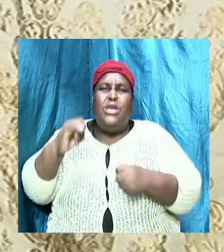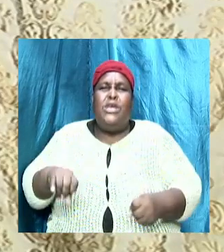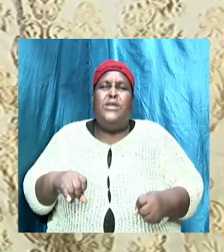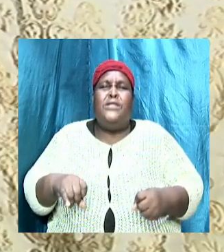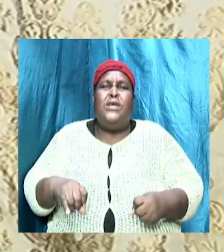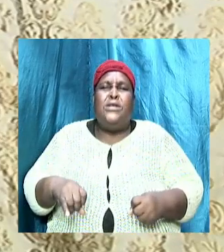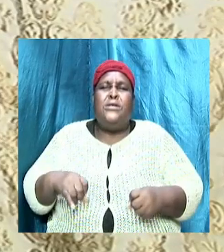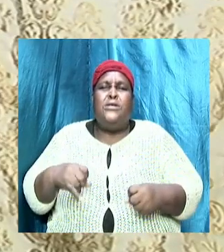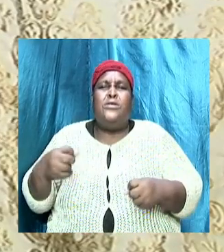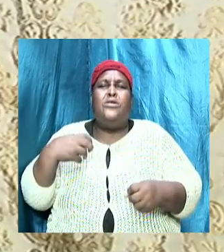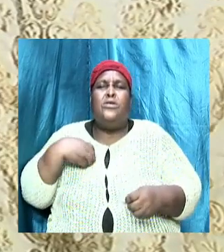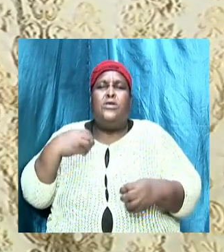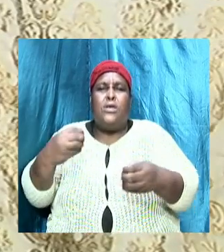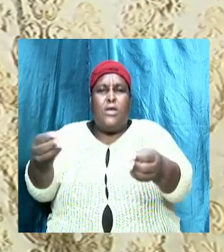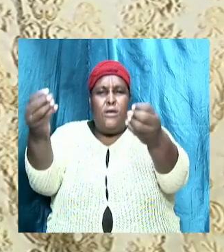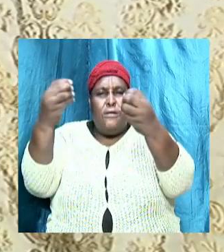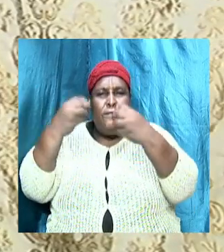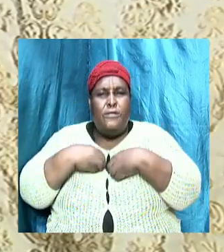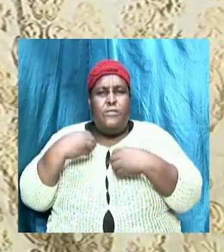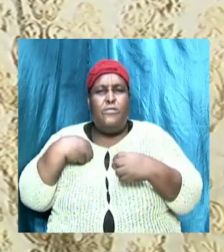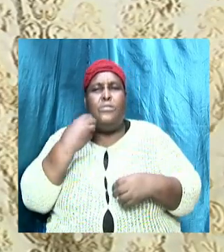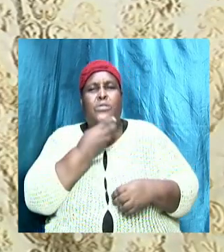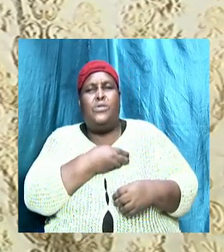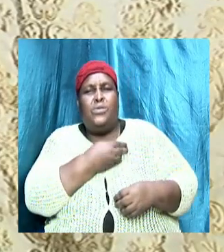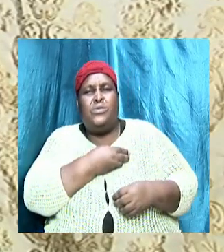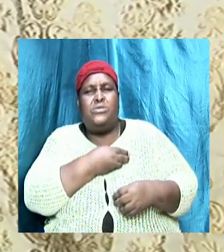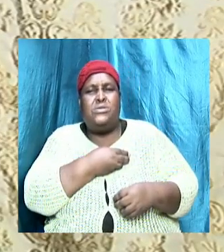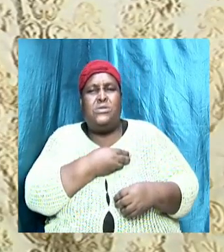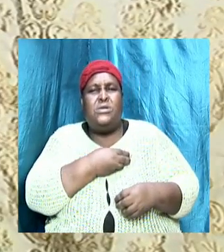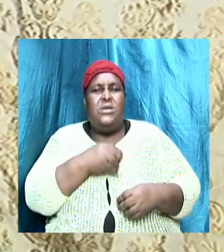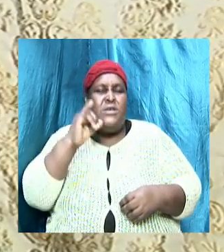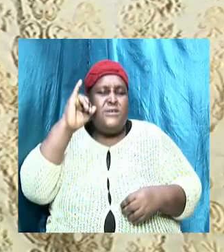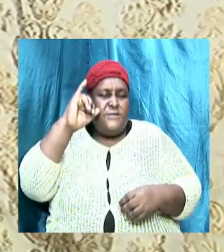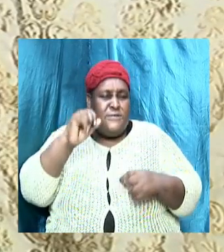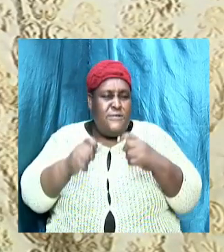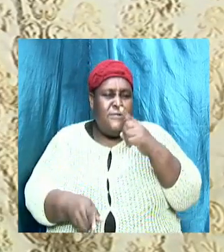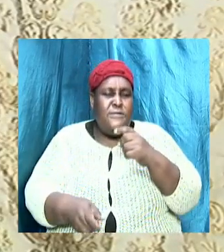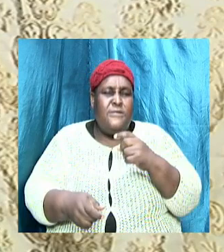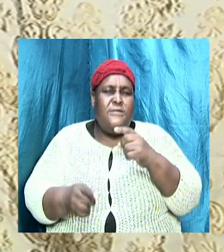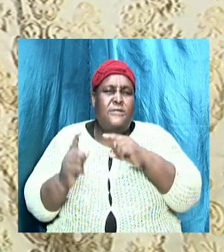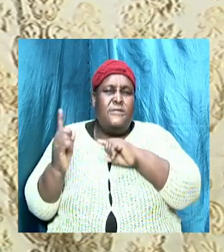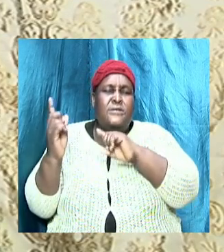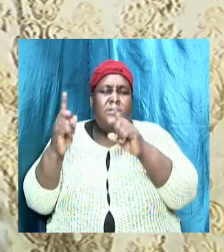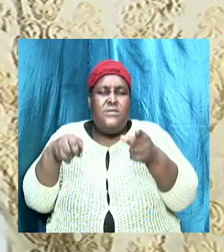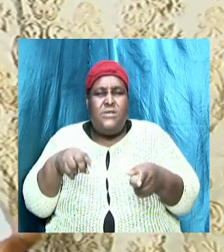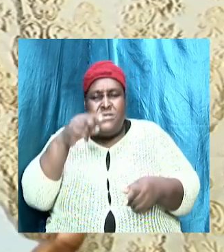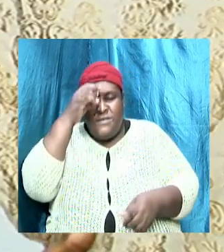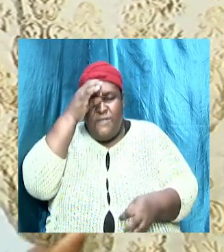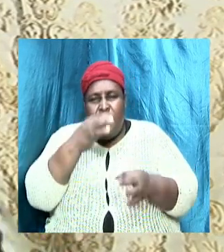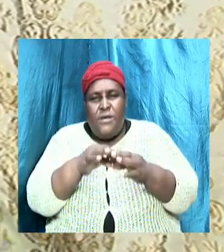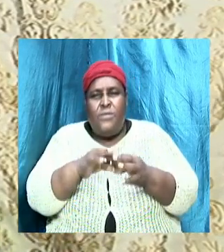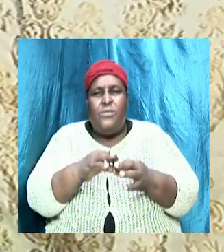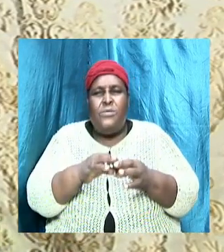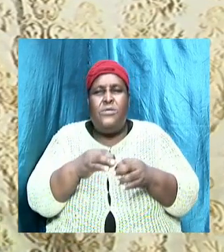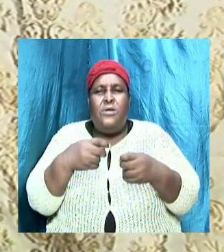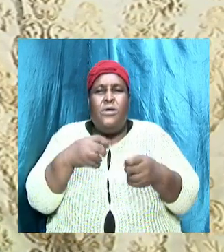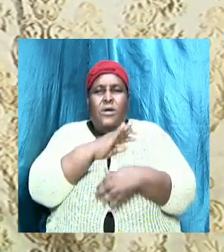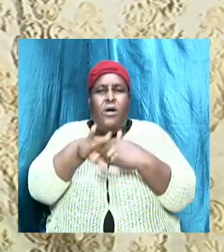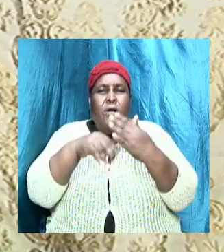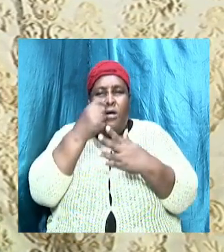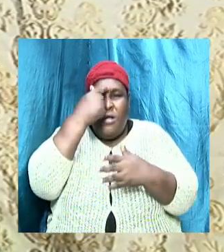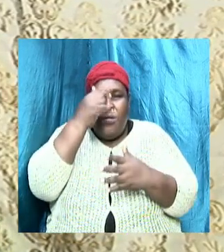down to us since this faith was entrusted to God holy people all believers